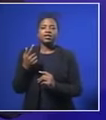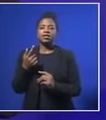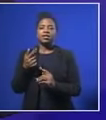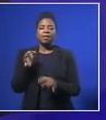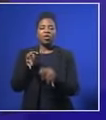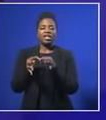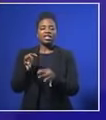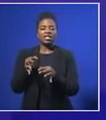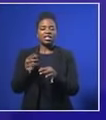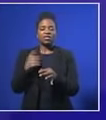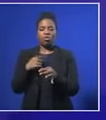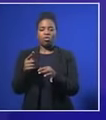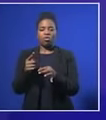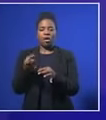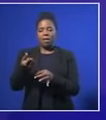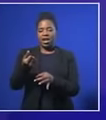transactions.